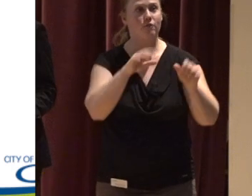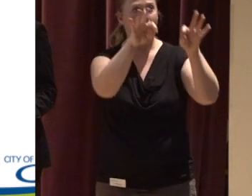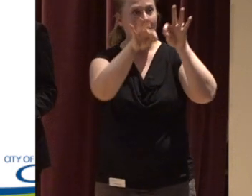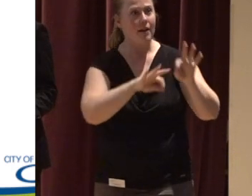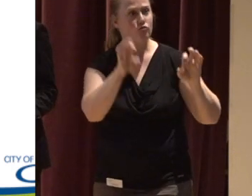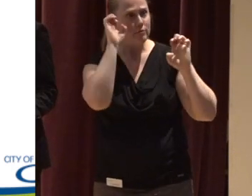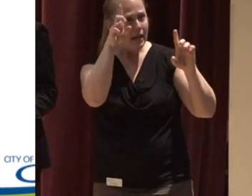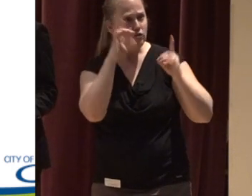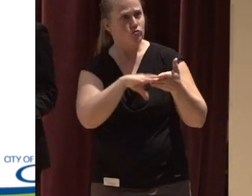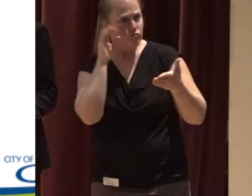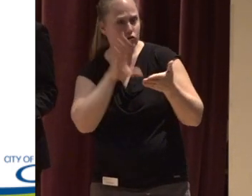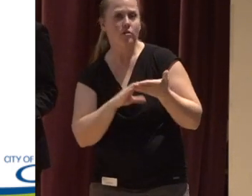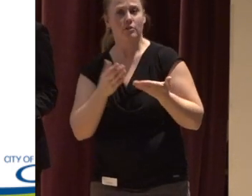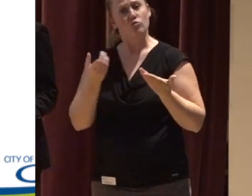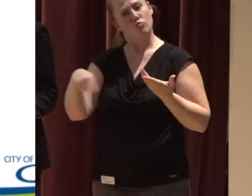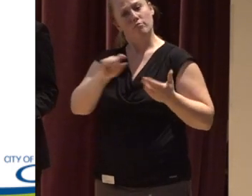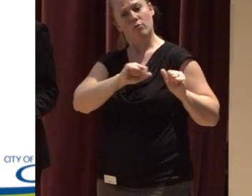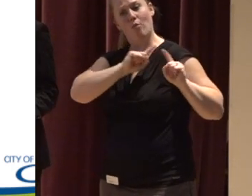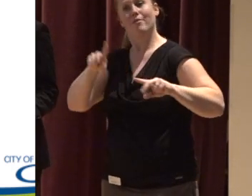see your natural areas